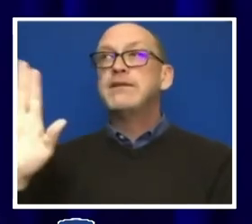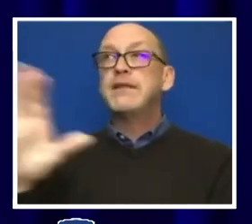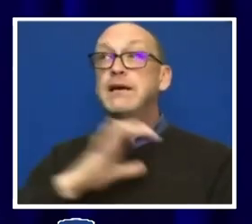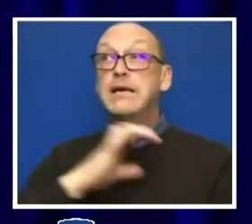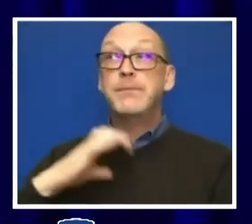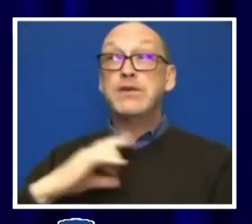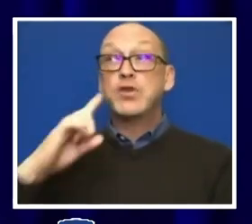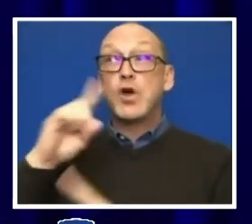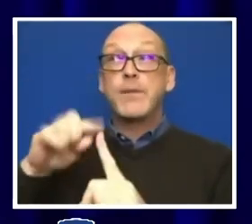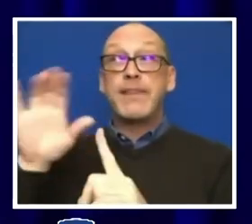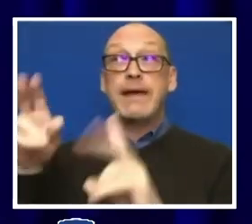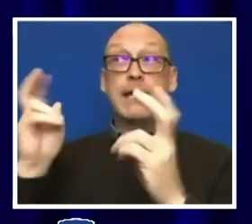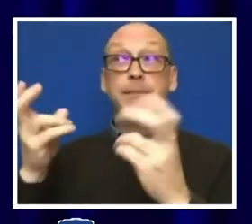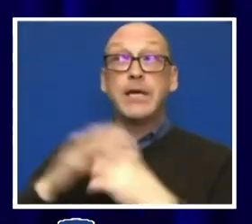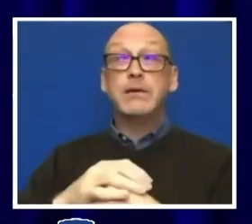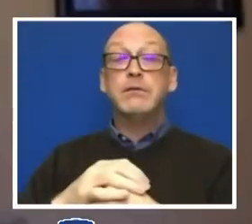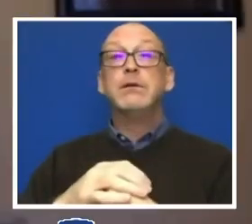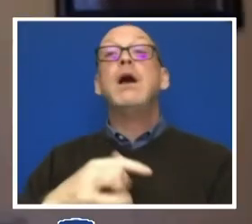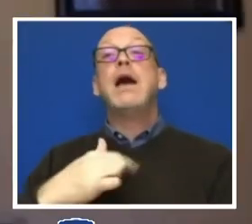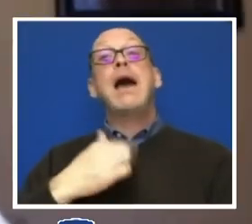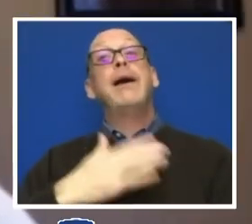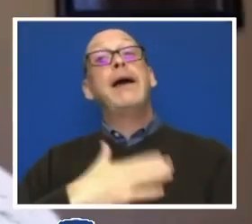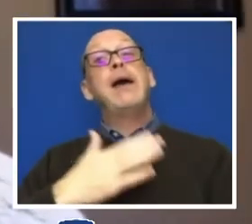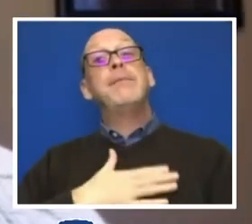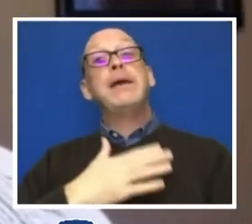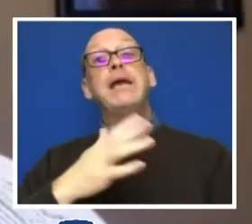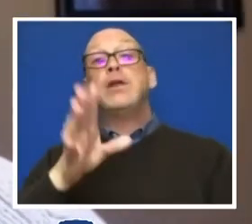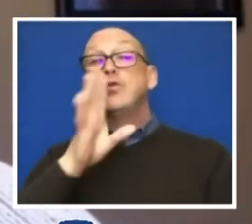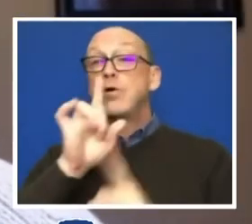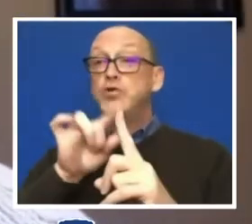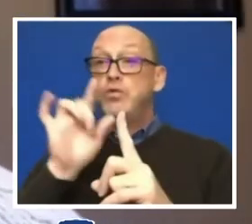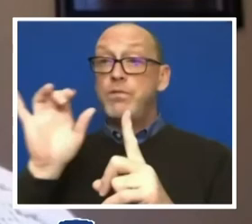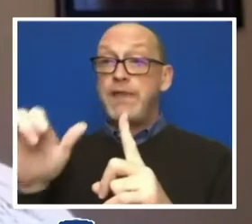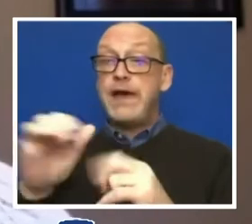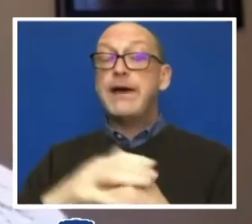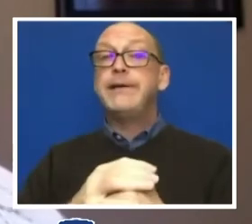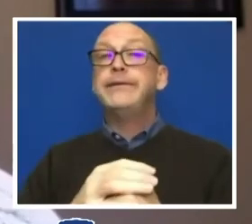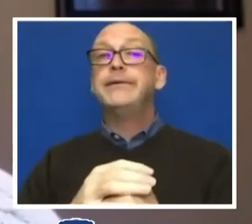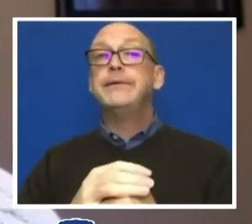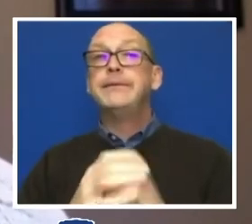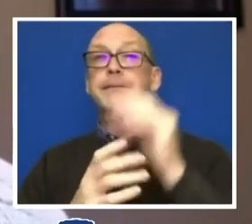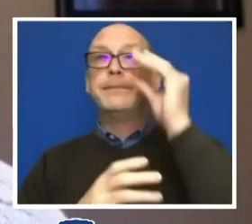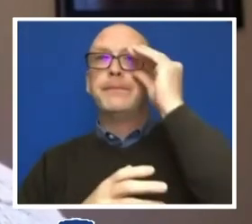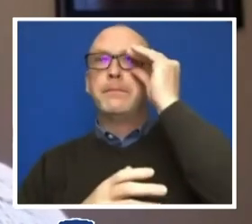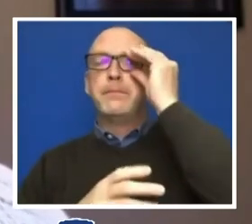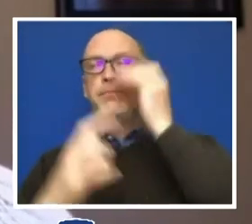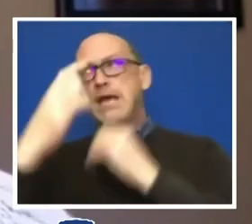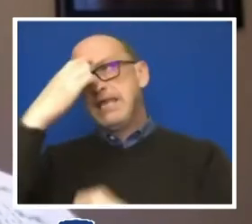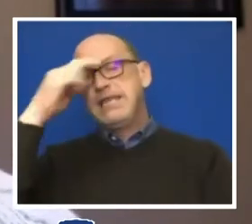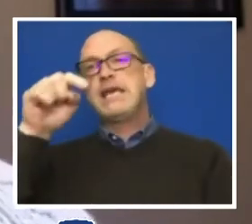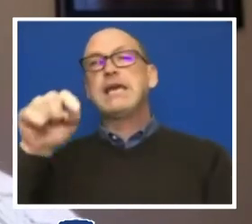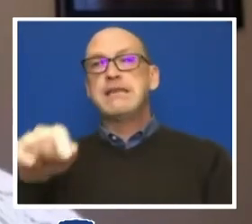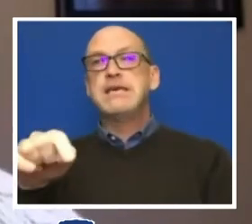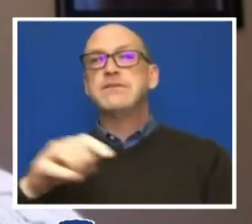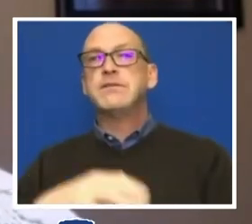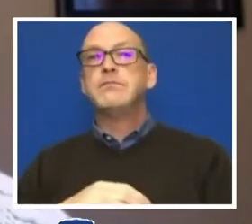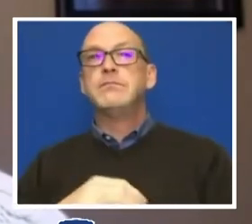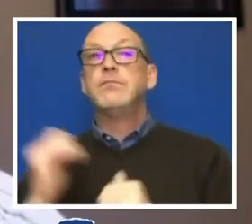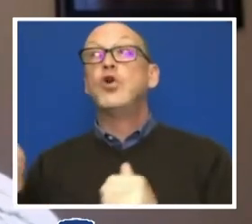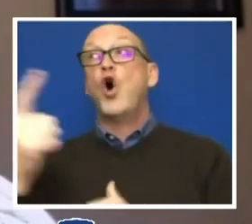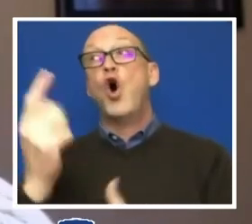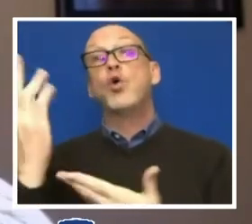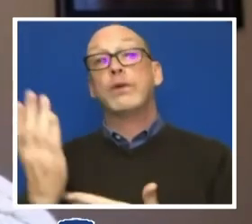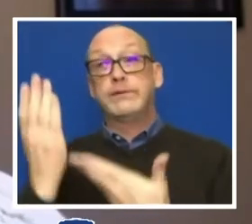topic. I'm happy to speak to that. You know, and I think this is, I mean, all of the recommendations